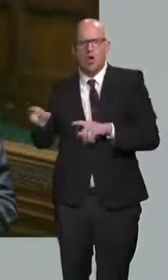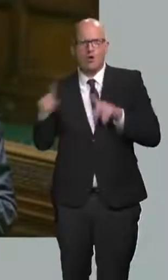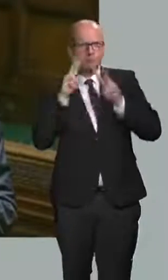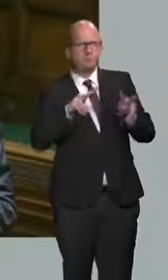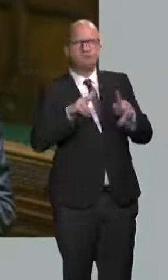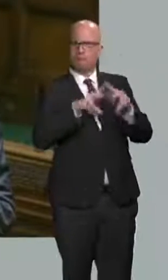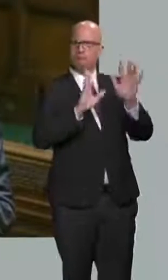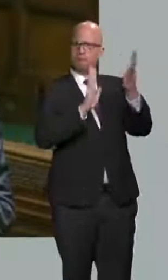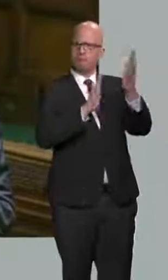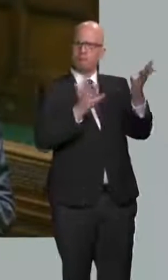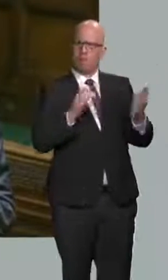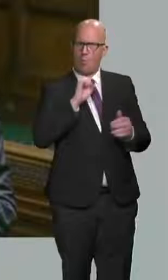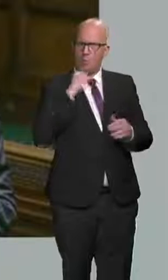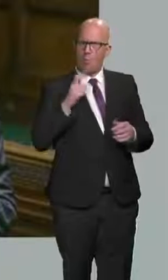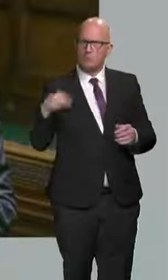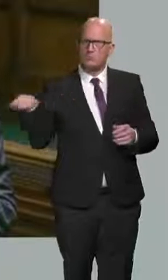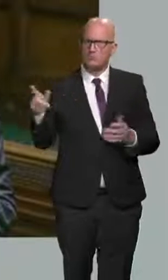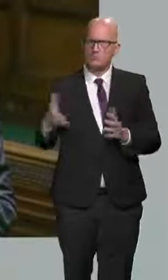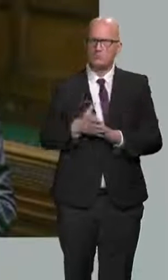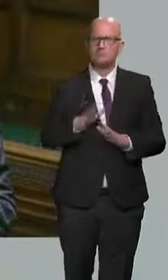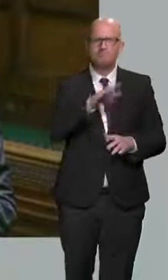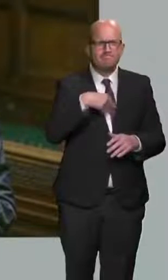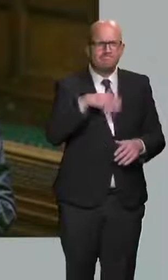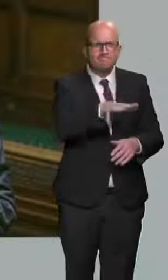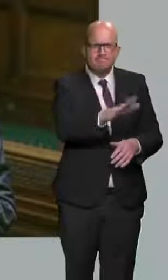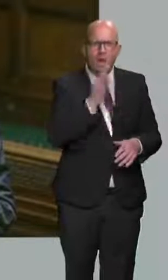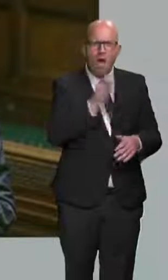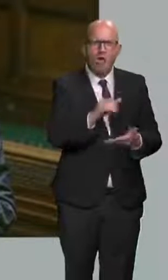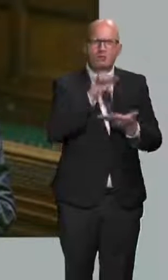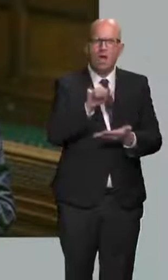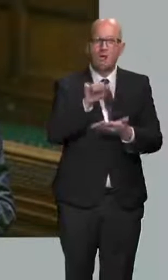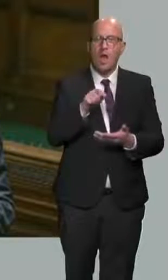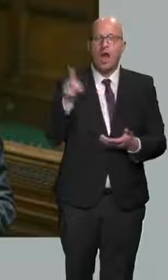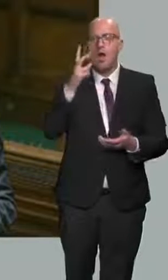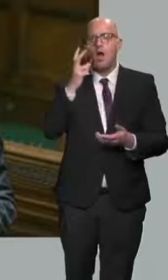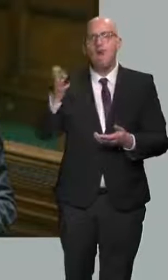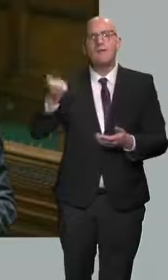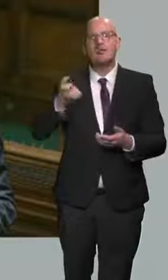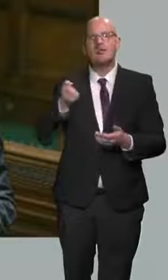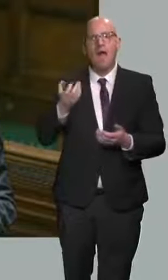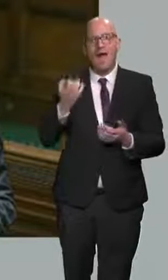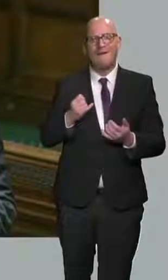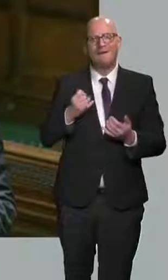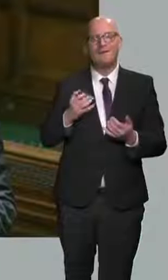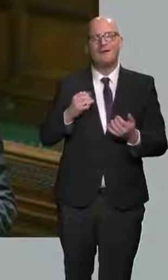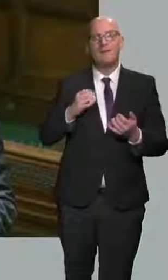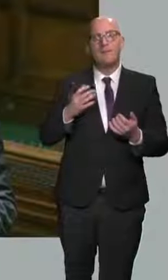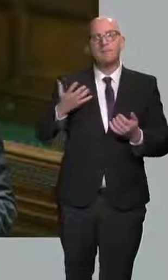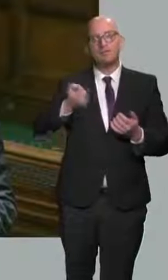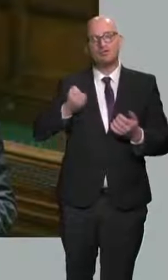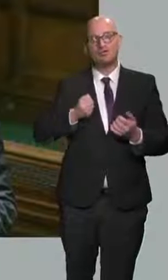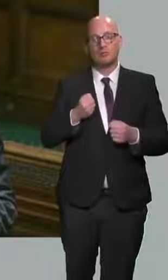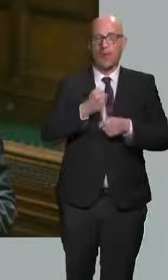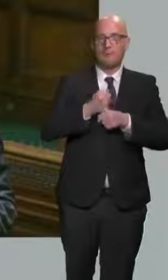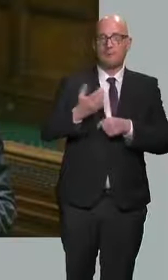Can I ask him to remember that pensioners do not just have the state pension. Many of have fixed pensions